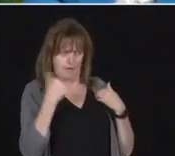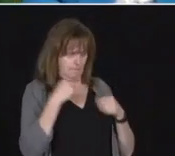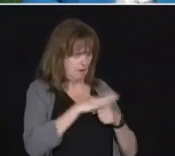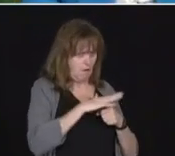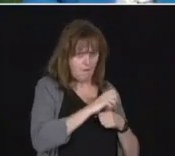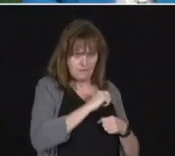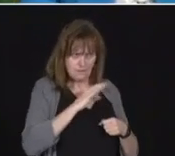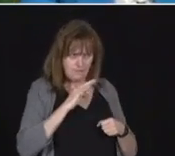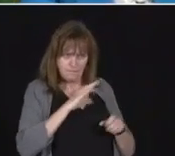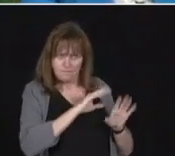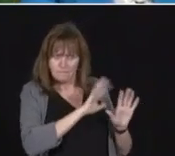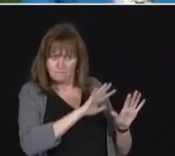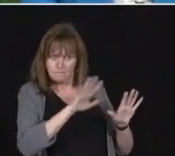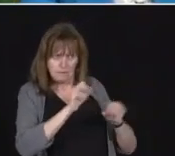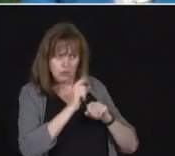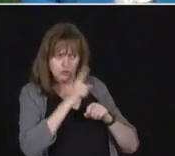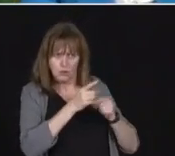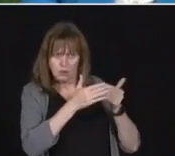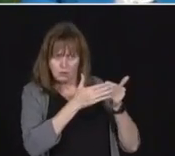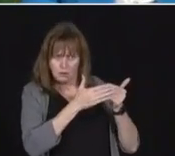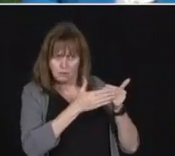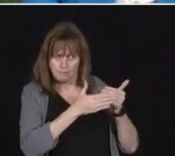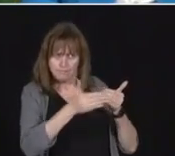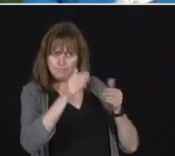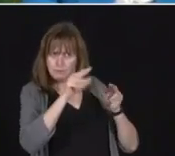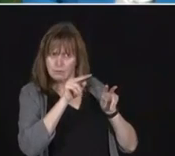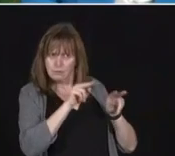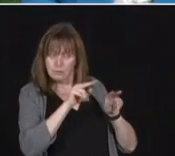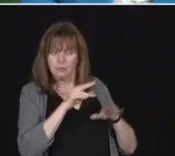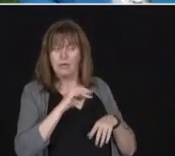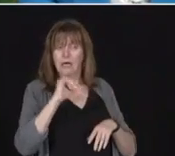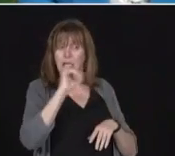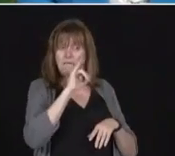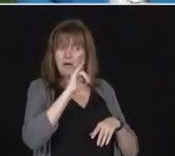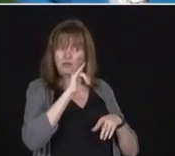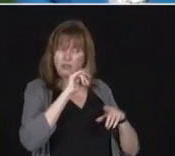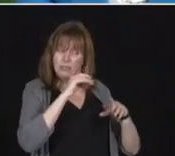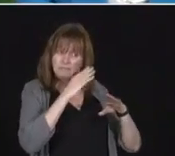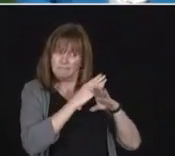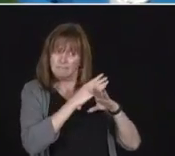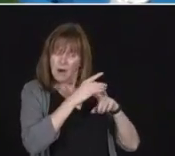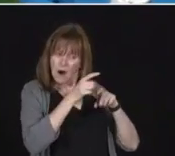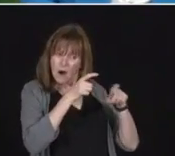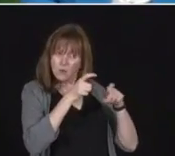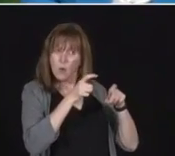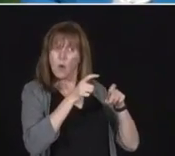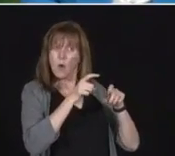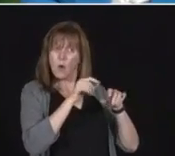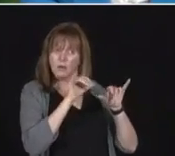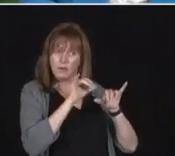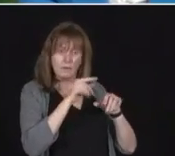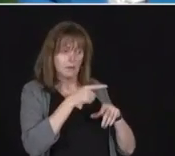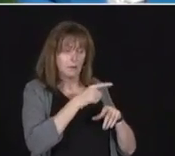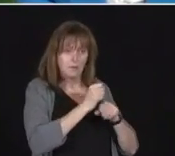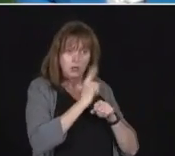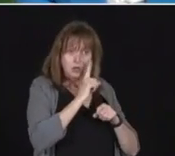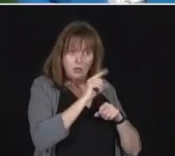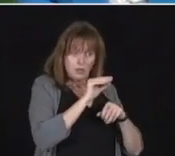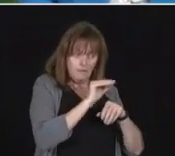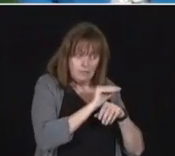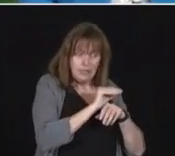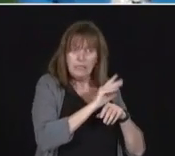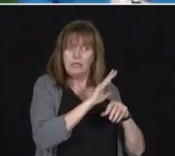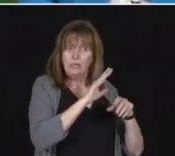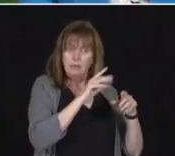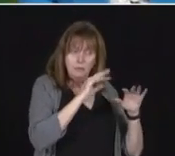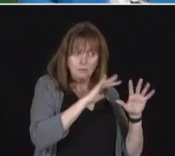care for infection prevention and control and to help them to be fed to be achieve the appropriate